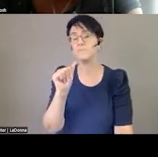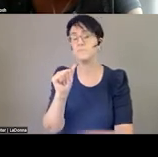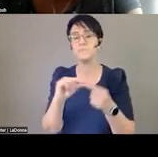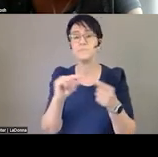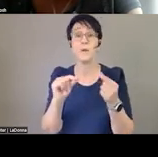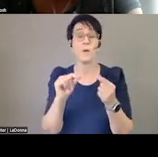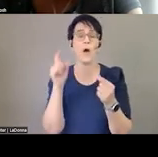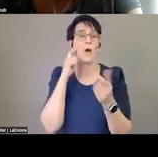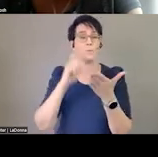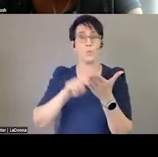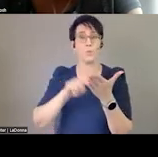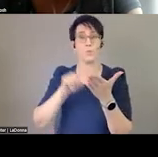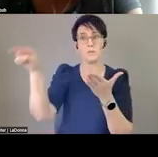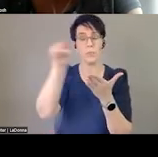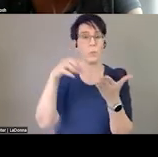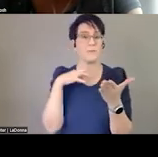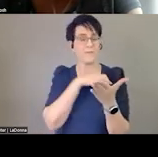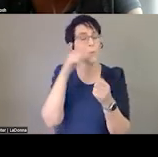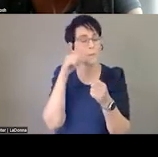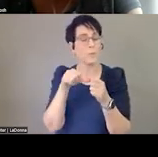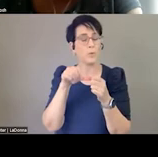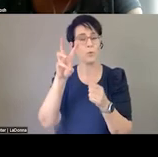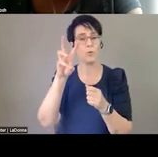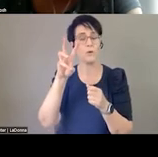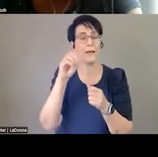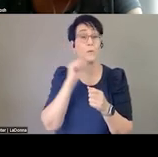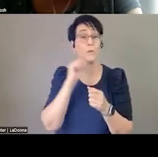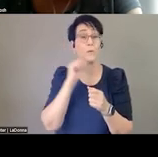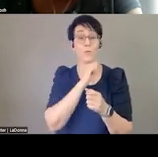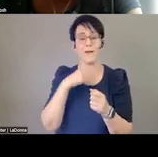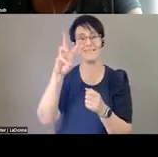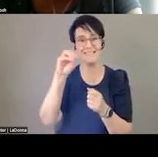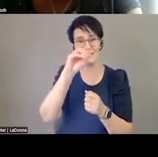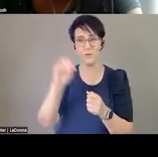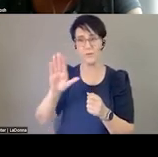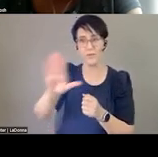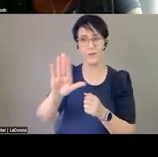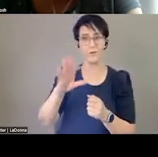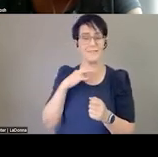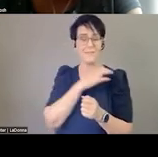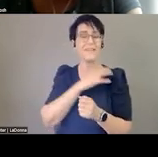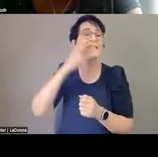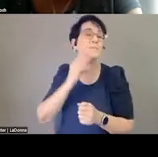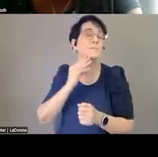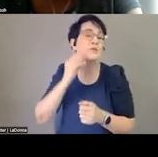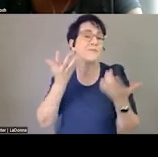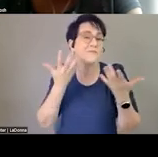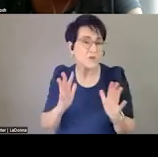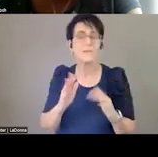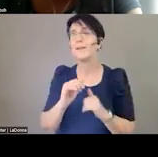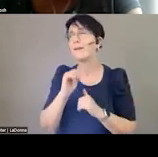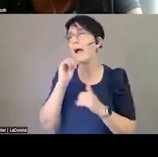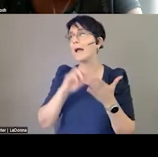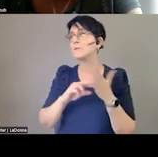staff were people with lived experience. And what we noticed is not just staff, you know, in the, so to speak, lower